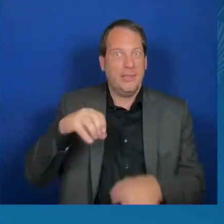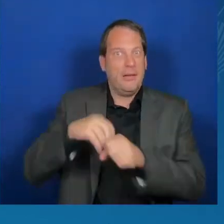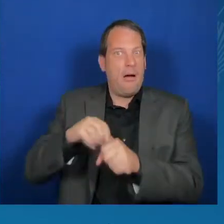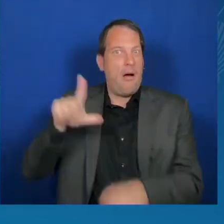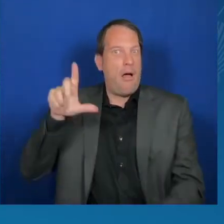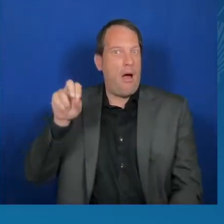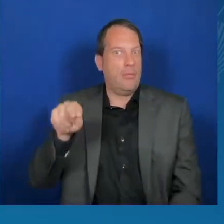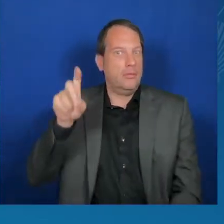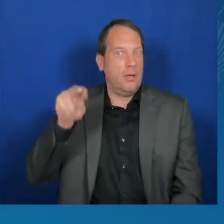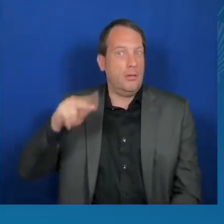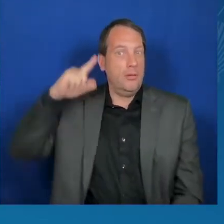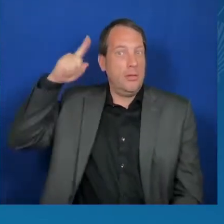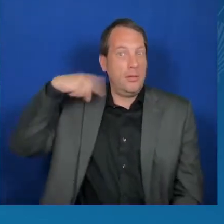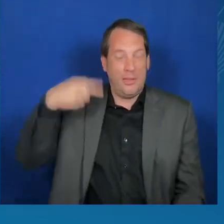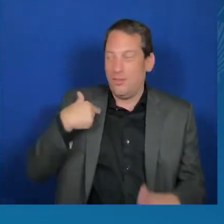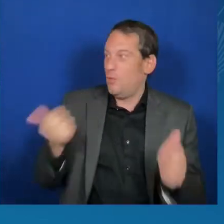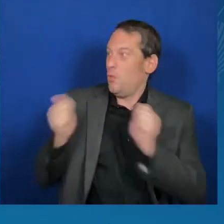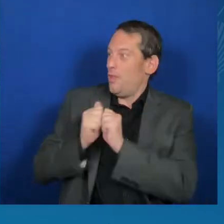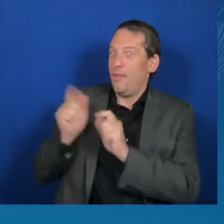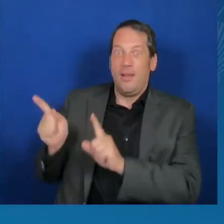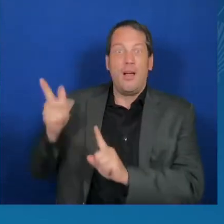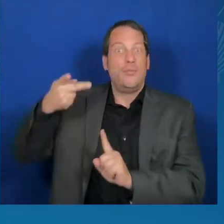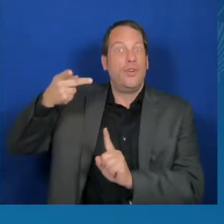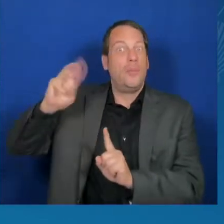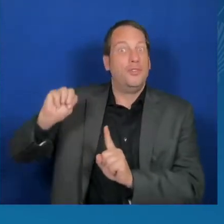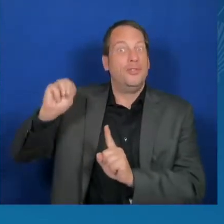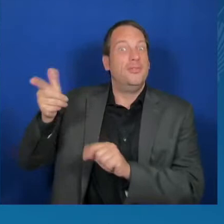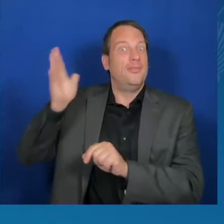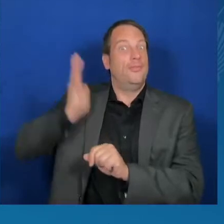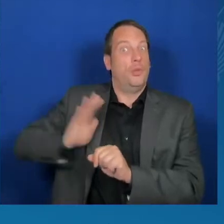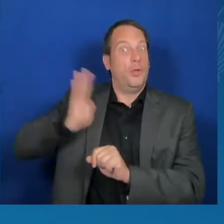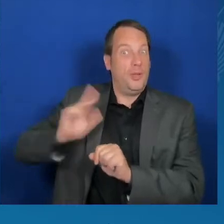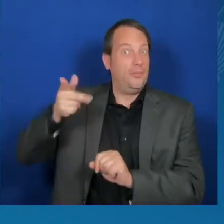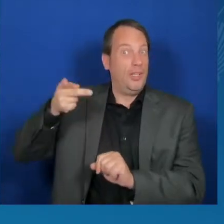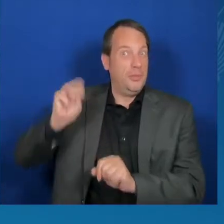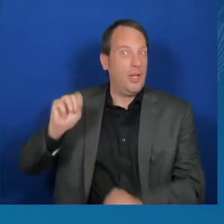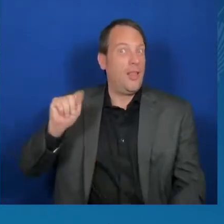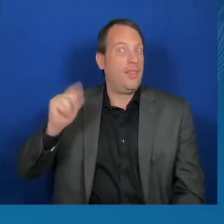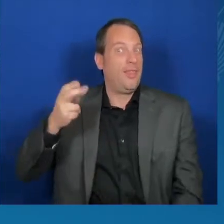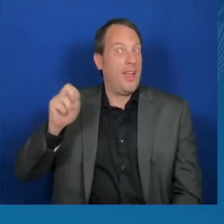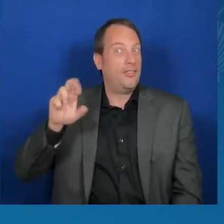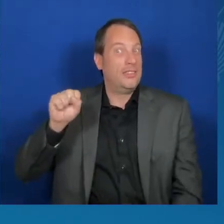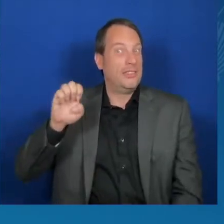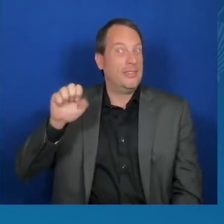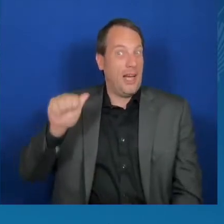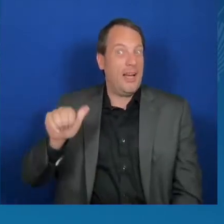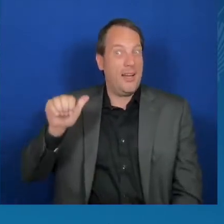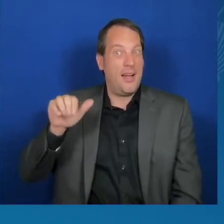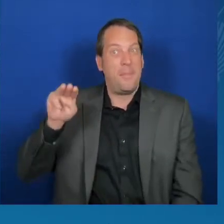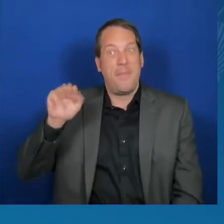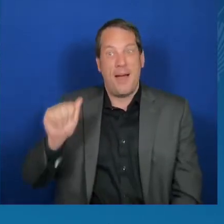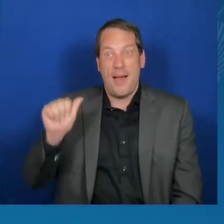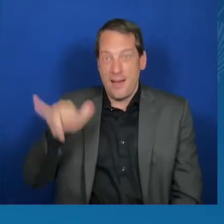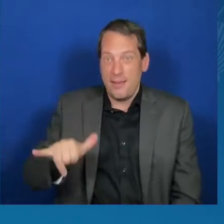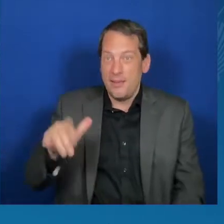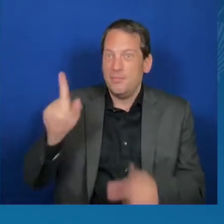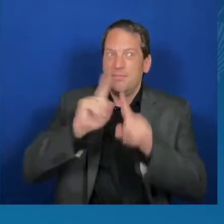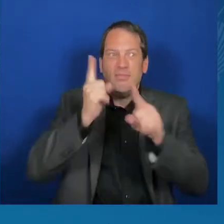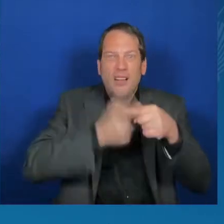all of the leaders from the private sector, civil society, academia, and our many international partners.